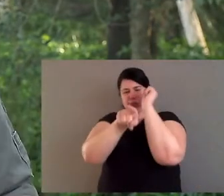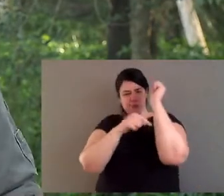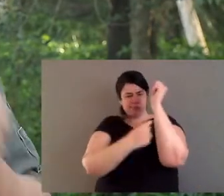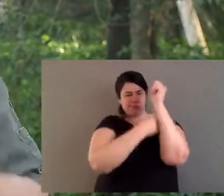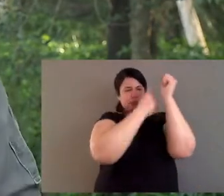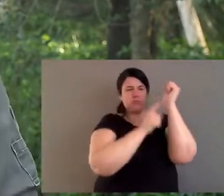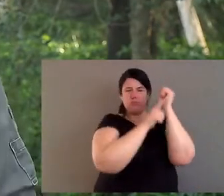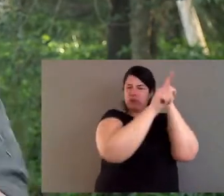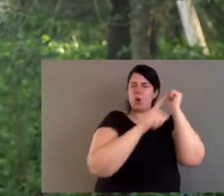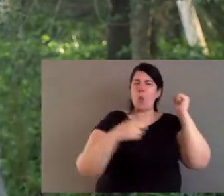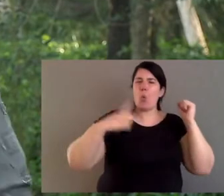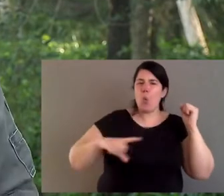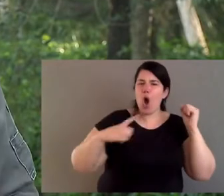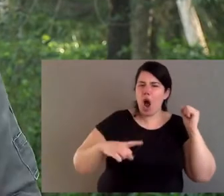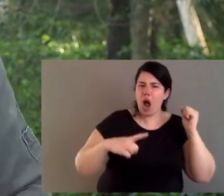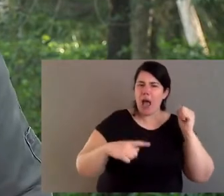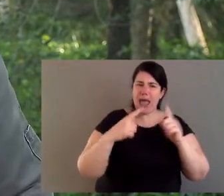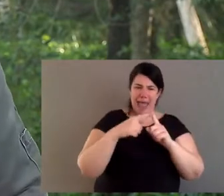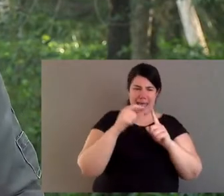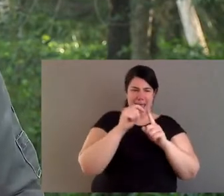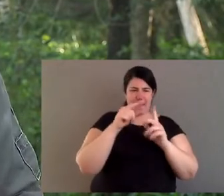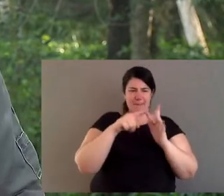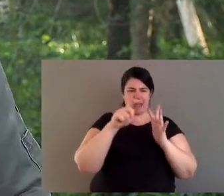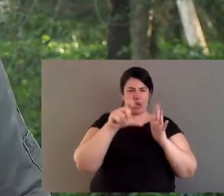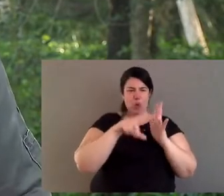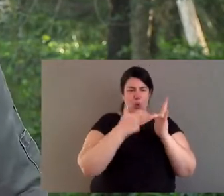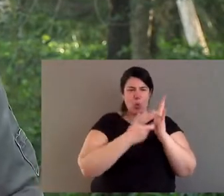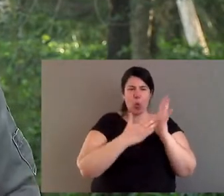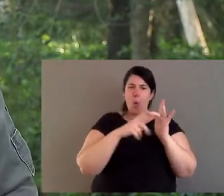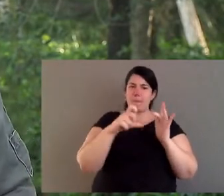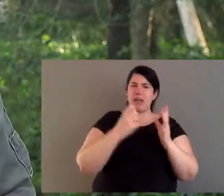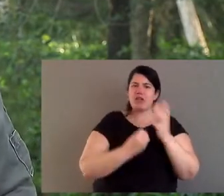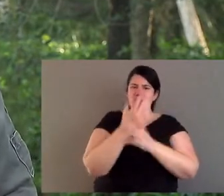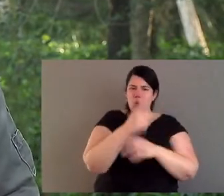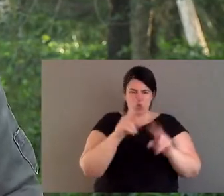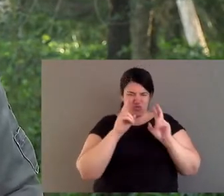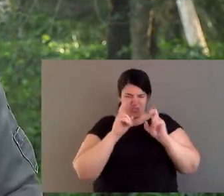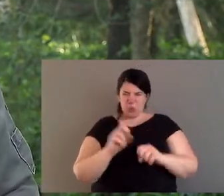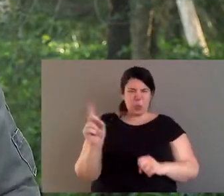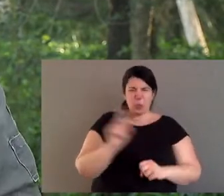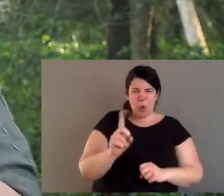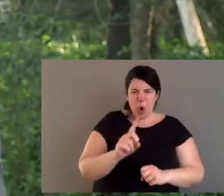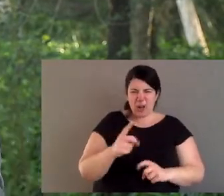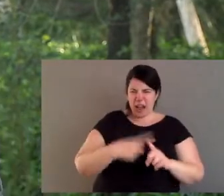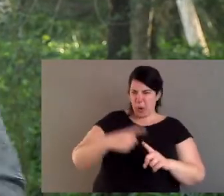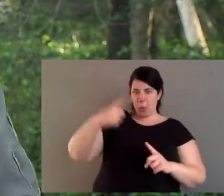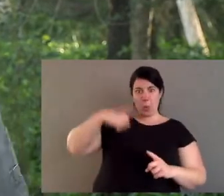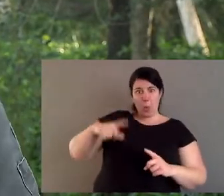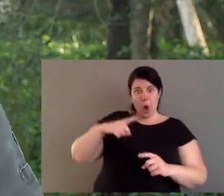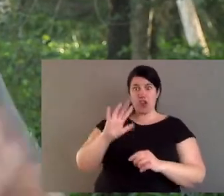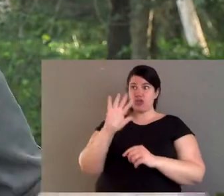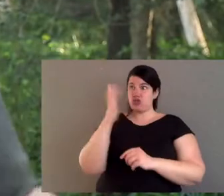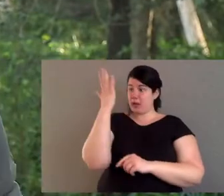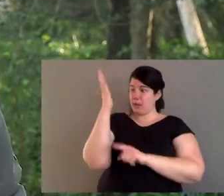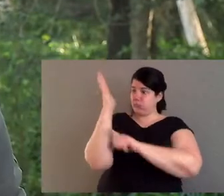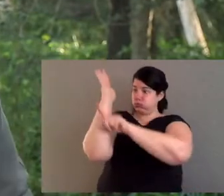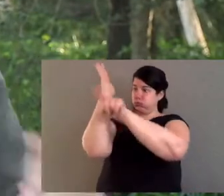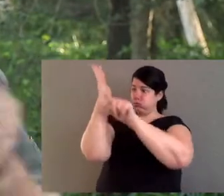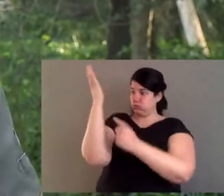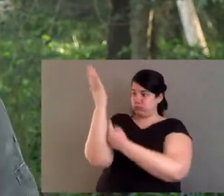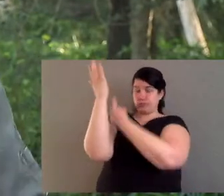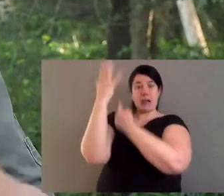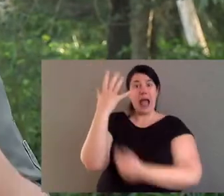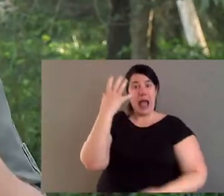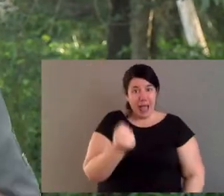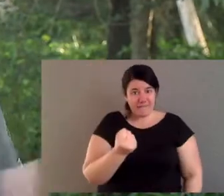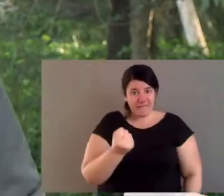eucalyptus tree shoot out epicormic growth? Draw me a little picture. Show me what epicormic growth is and tell me how it works and why, after a fire,